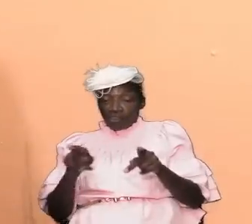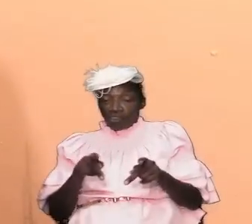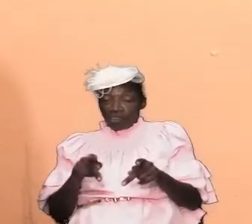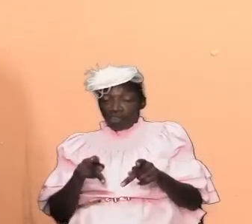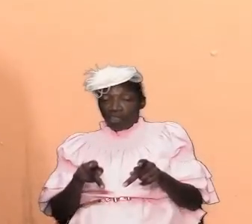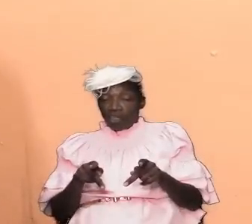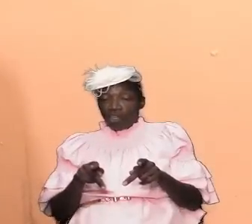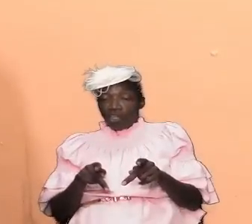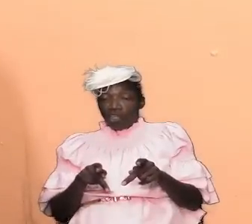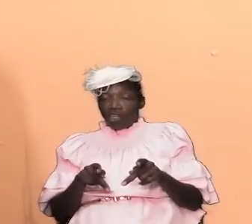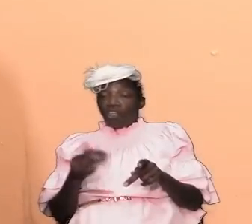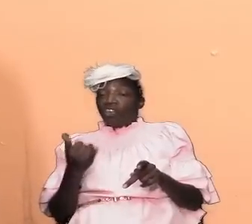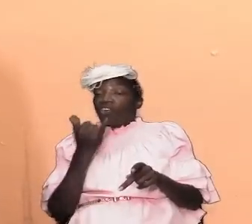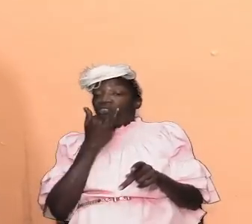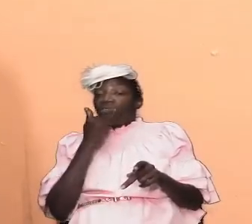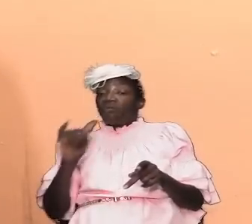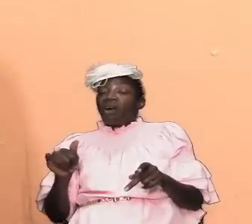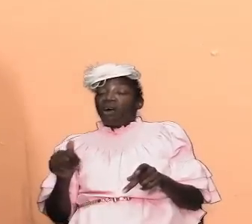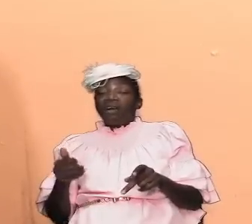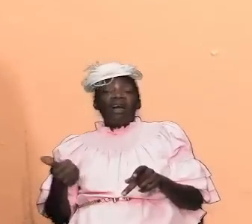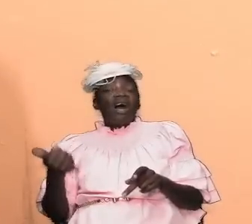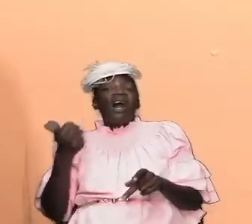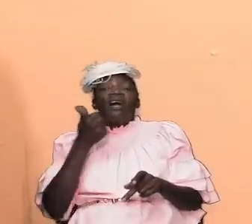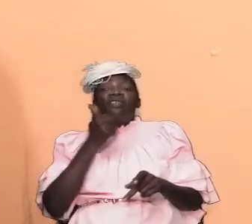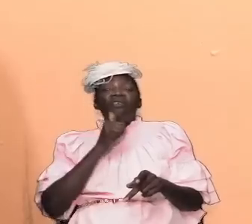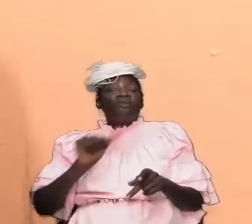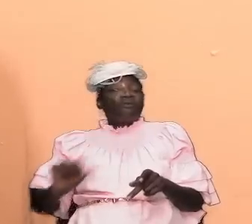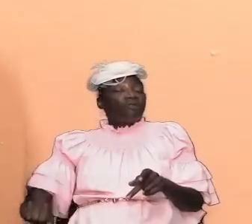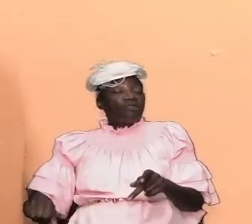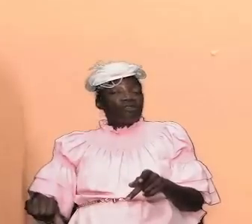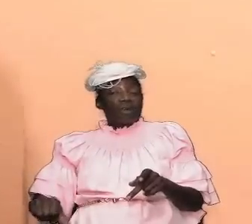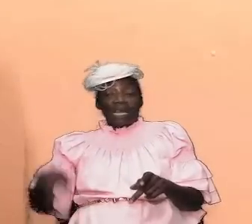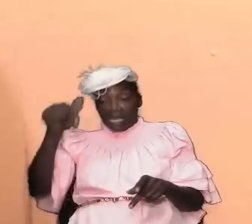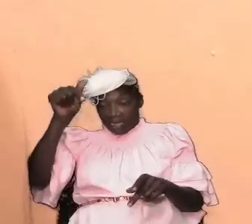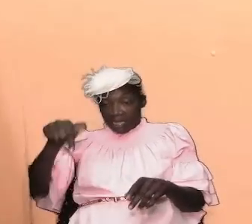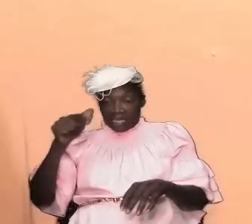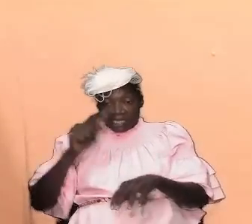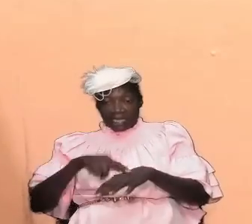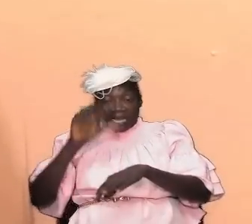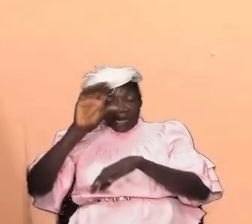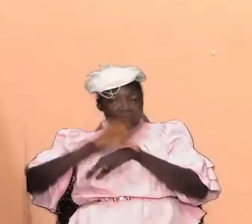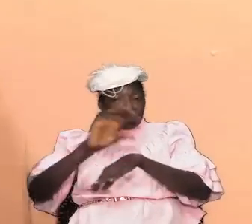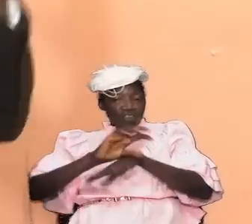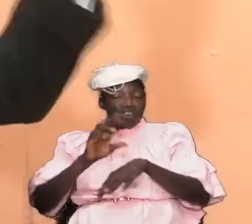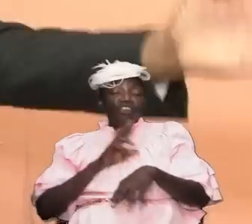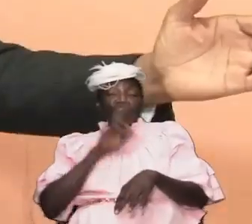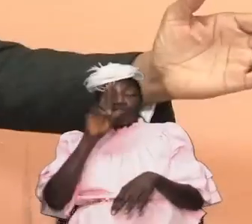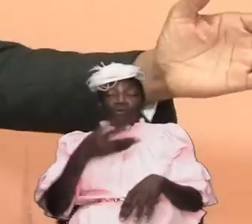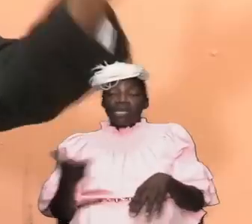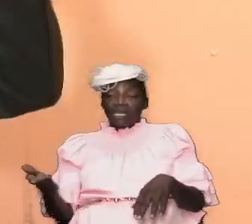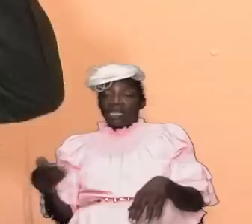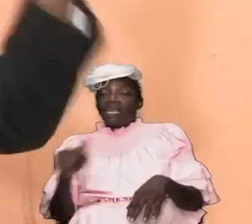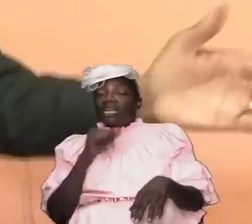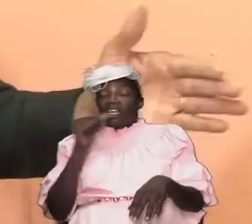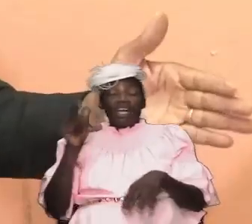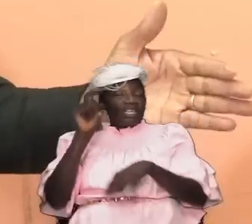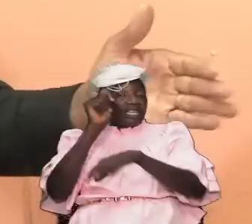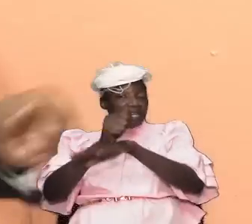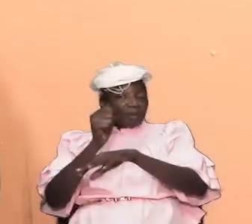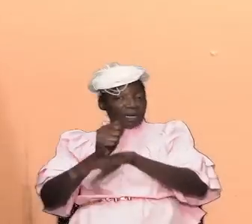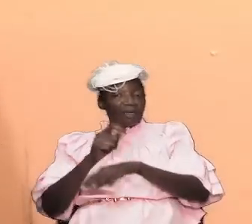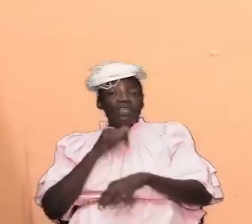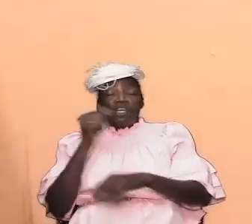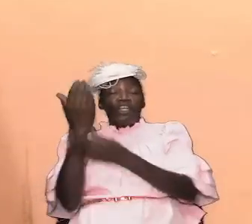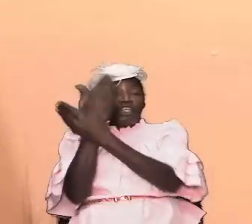jesus is now saying in this era in which the church is in which is the real thing not the tabernacle not the